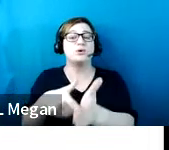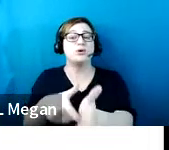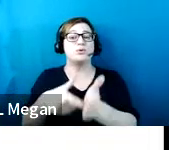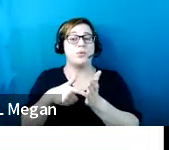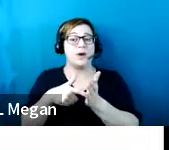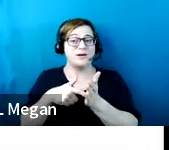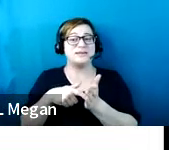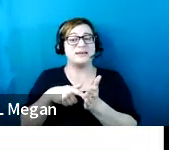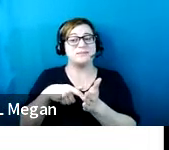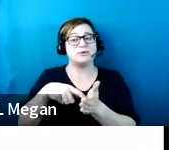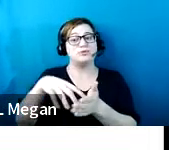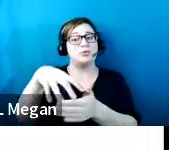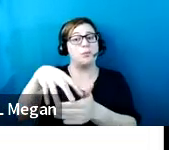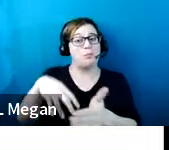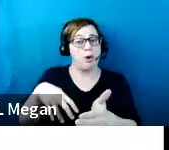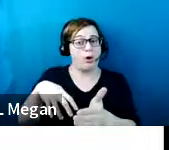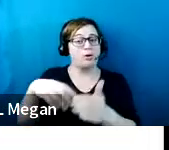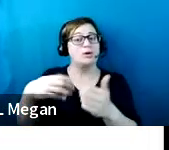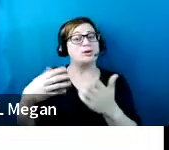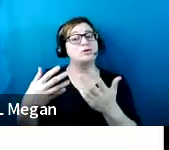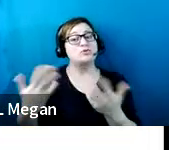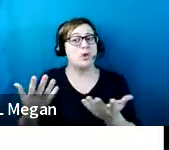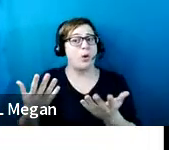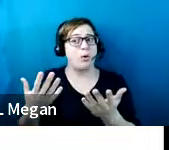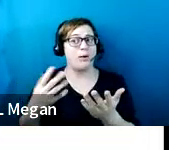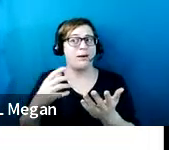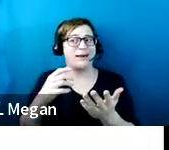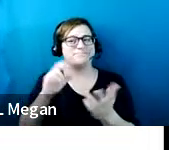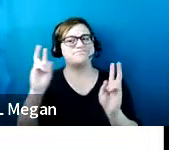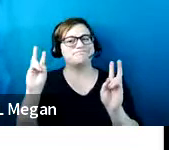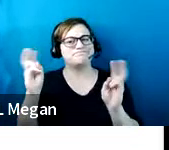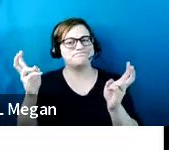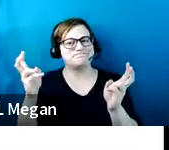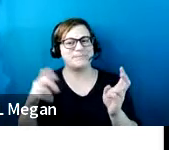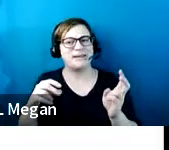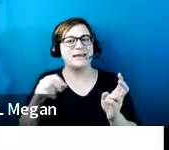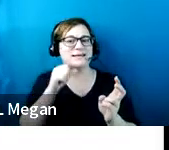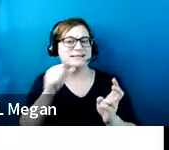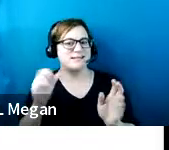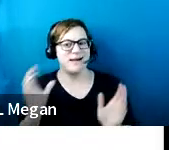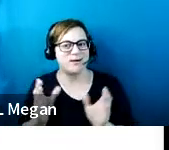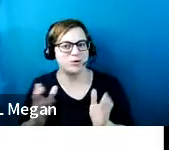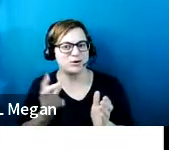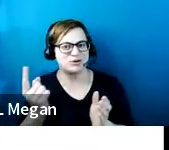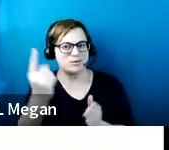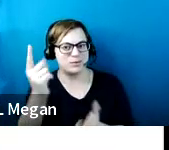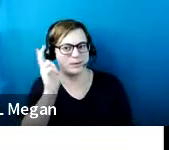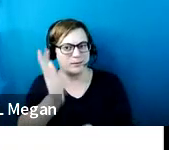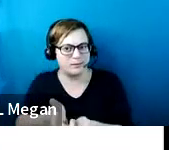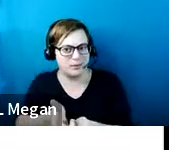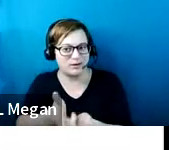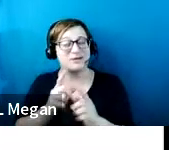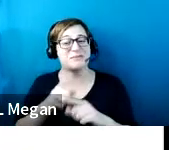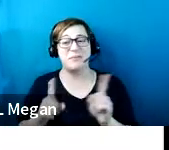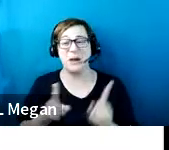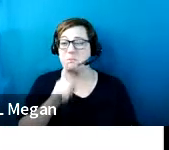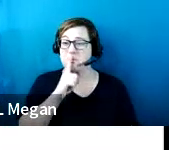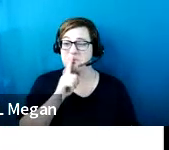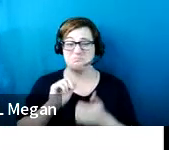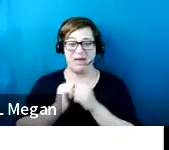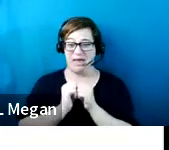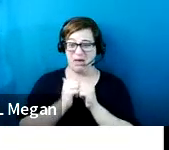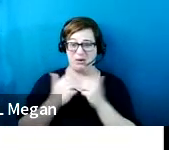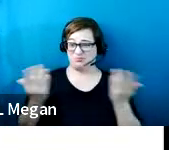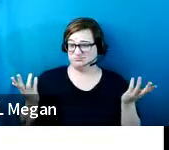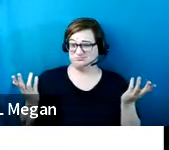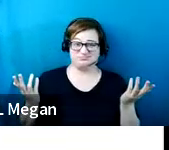as to discourage parking in them, but they do not specify how markings are to be provided. And Josh talked about this earlier.